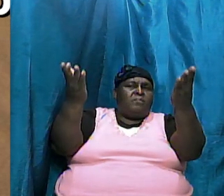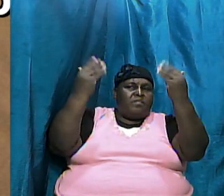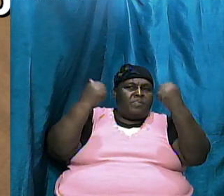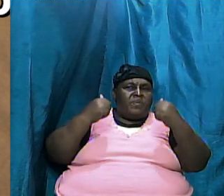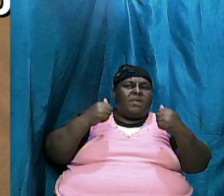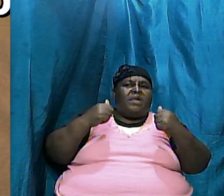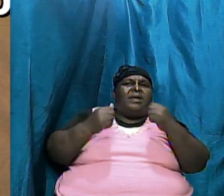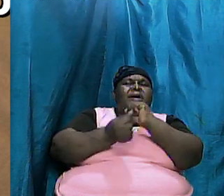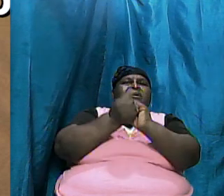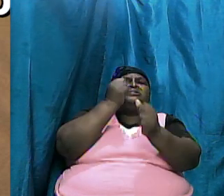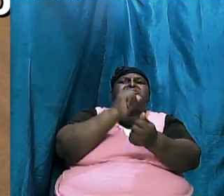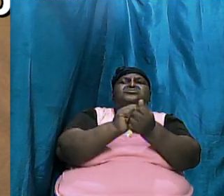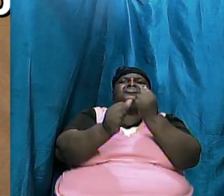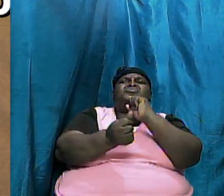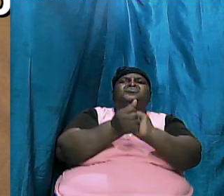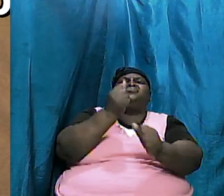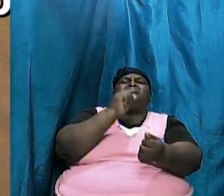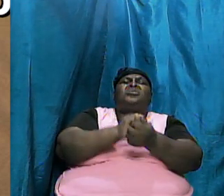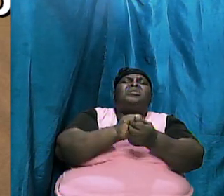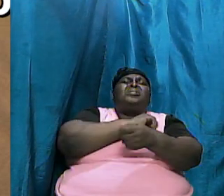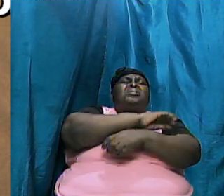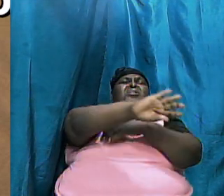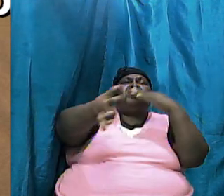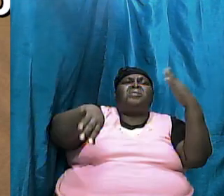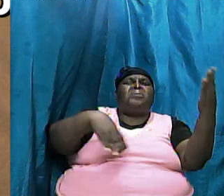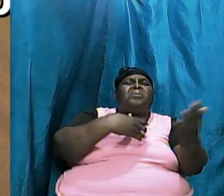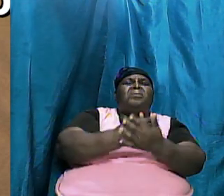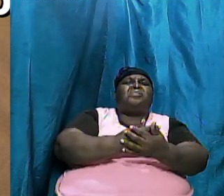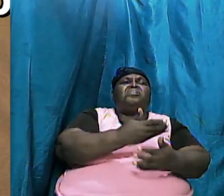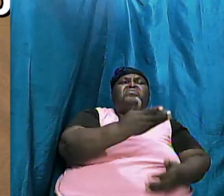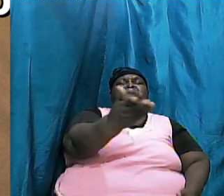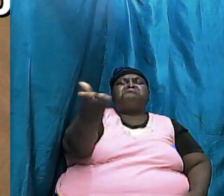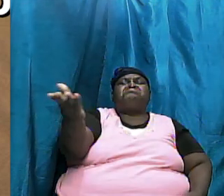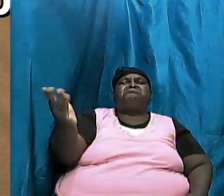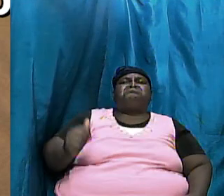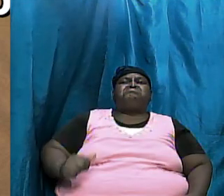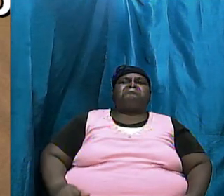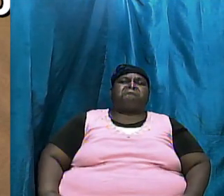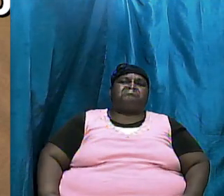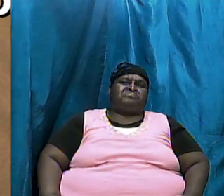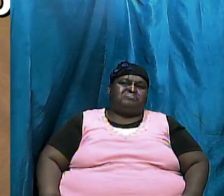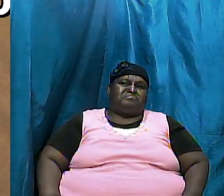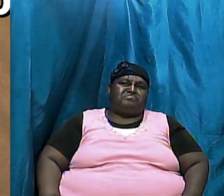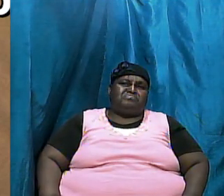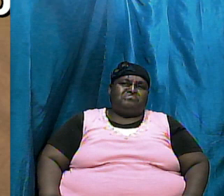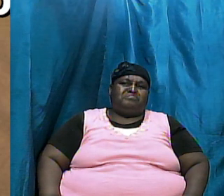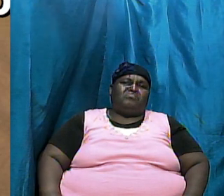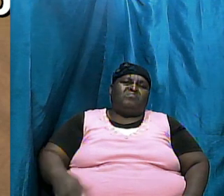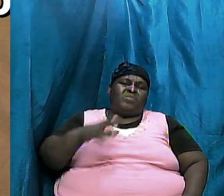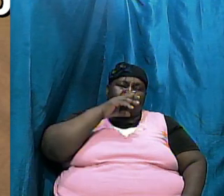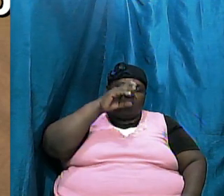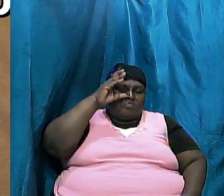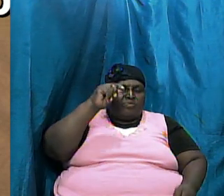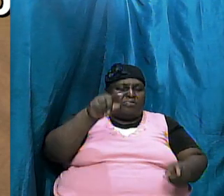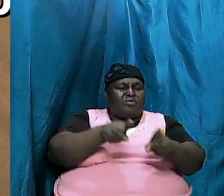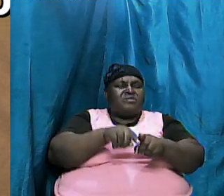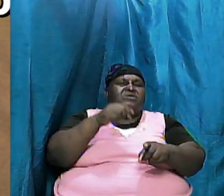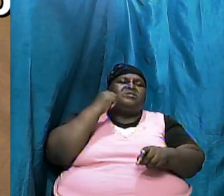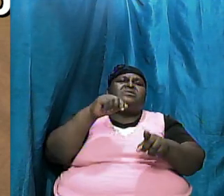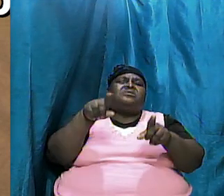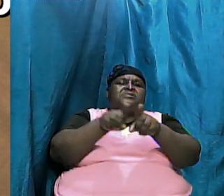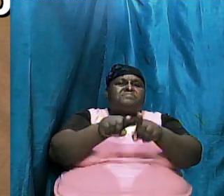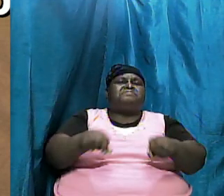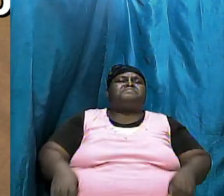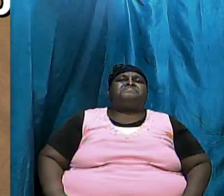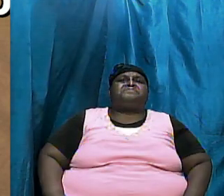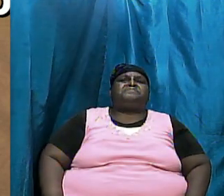destroyed them all brothers and sisters brothers and